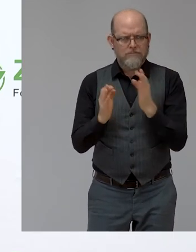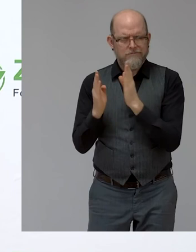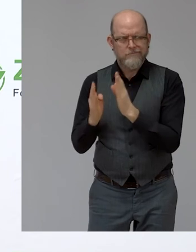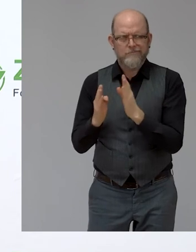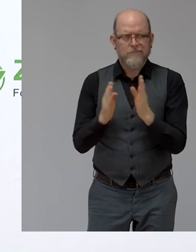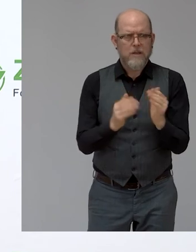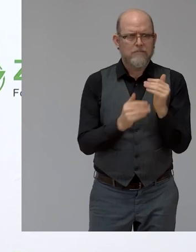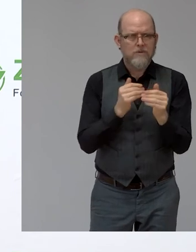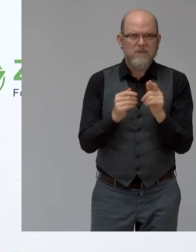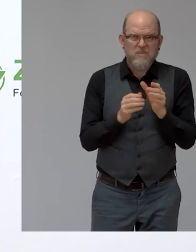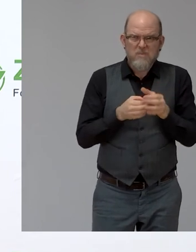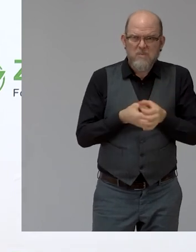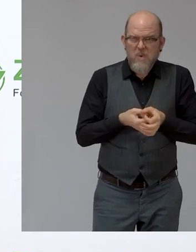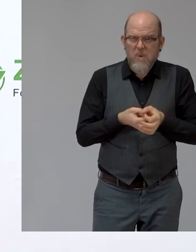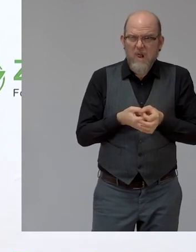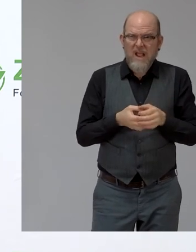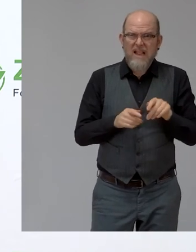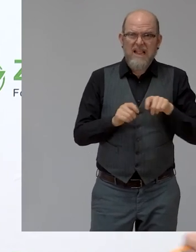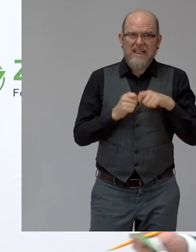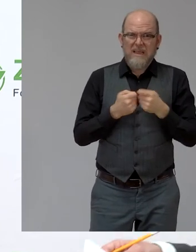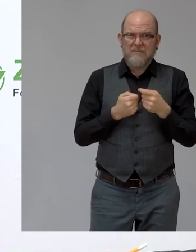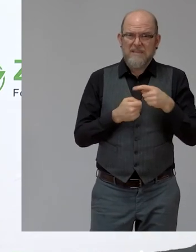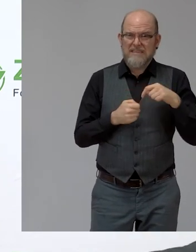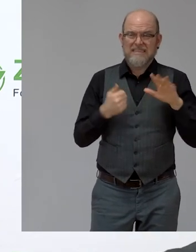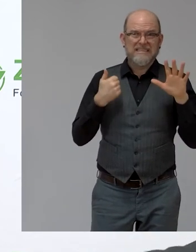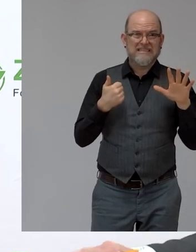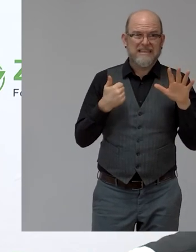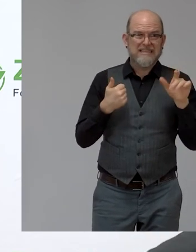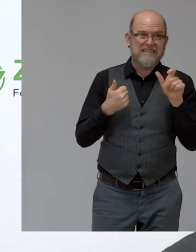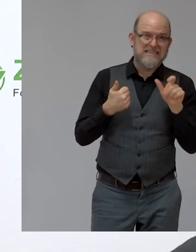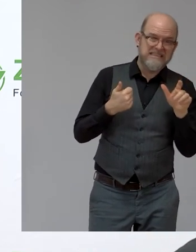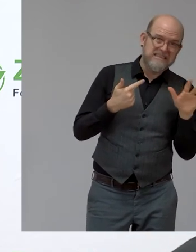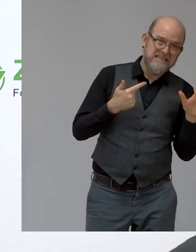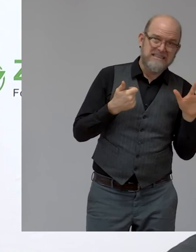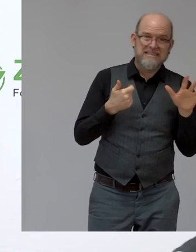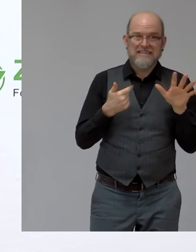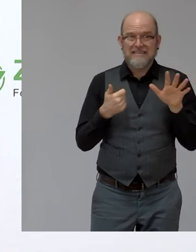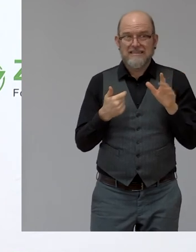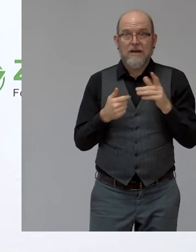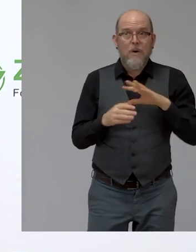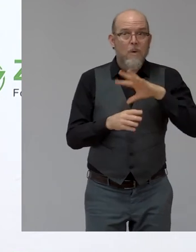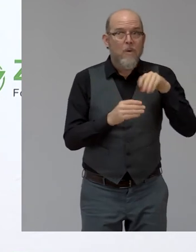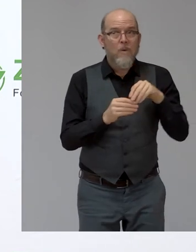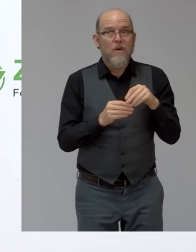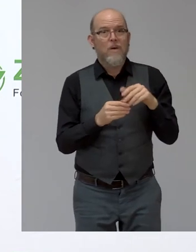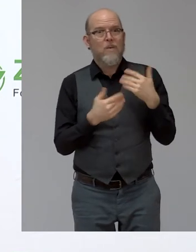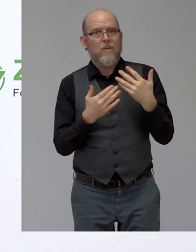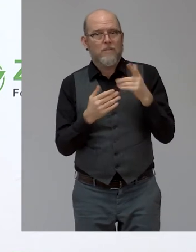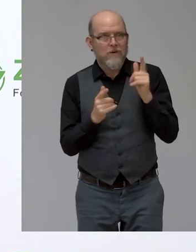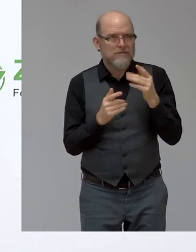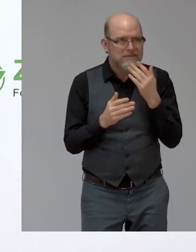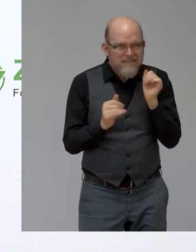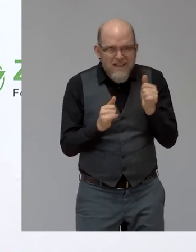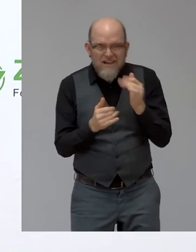six, seven people involved in that. So it's Anna's job to keep all the resources and capacities that we have in line to keep in a very clear